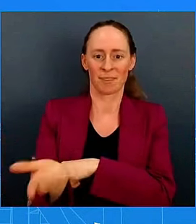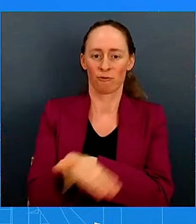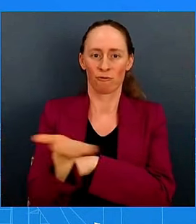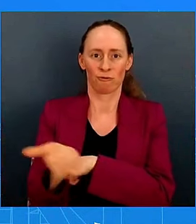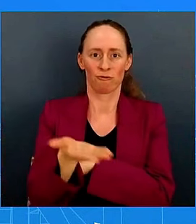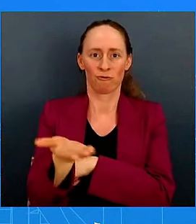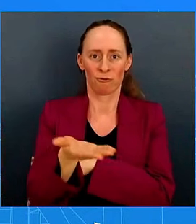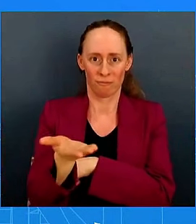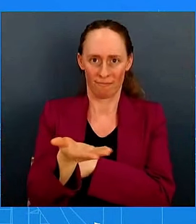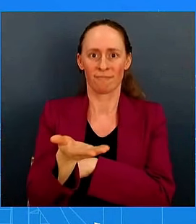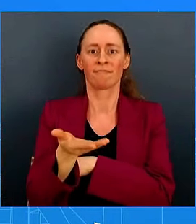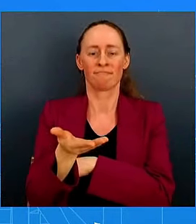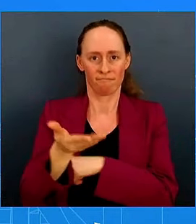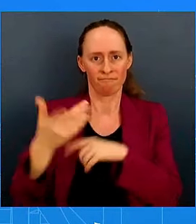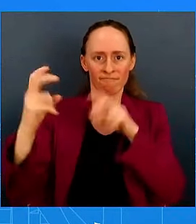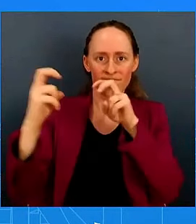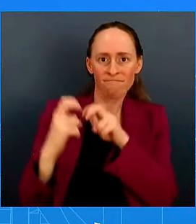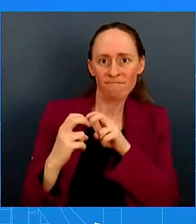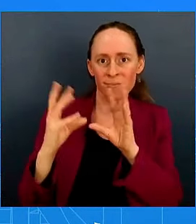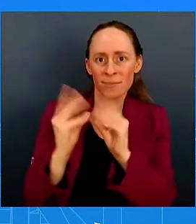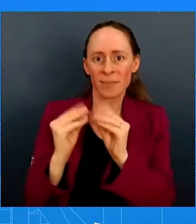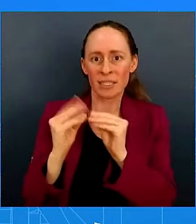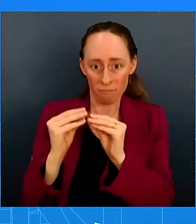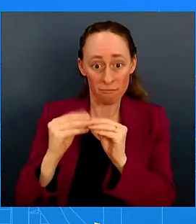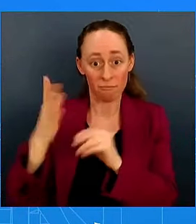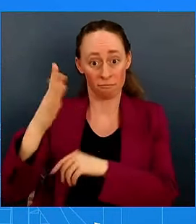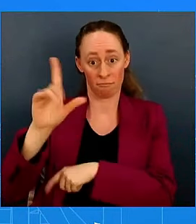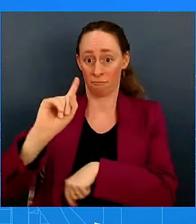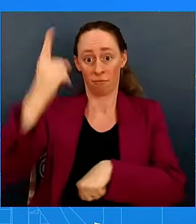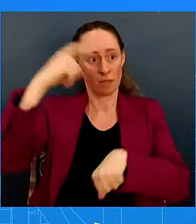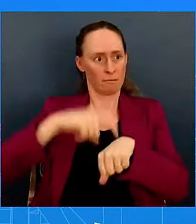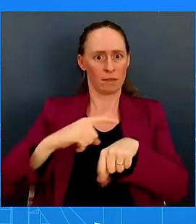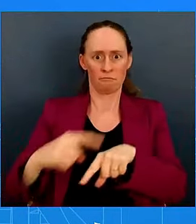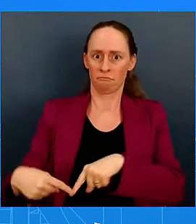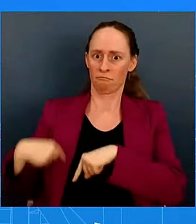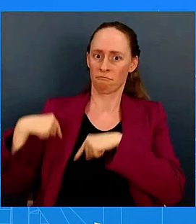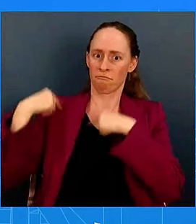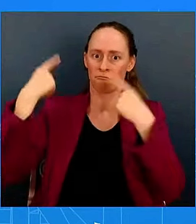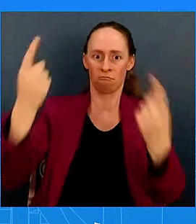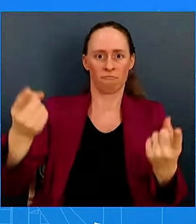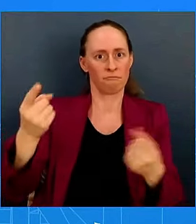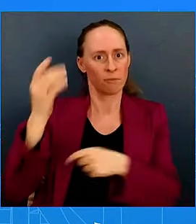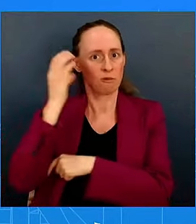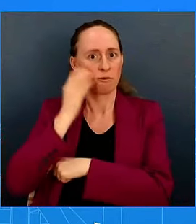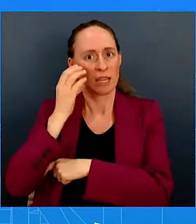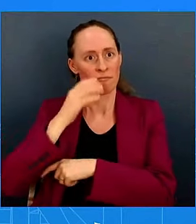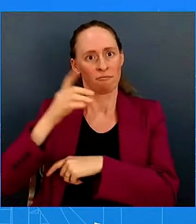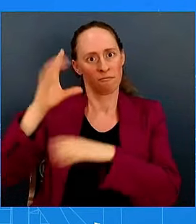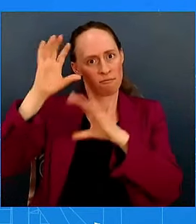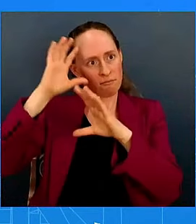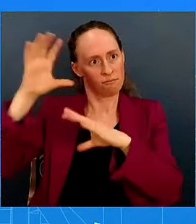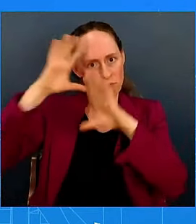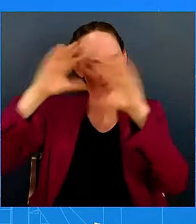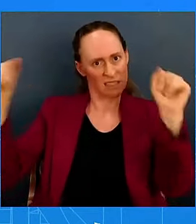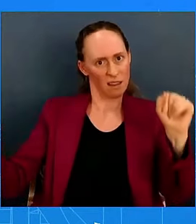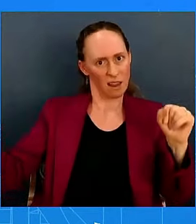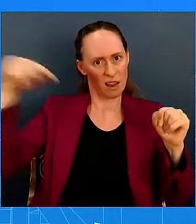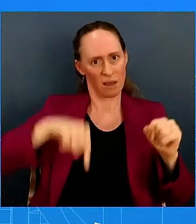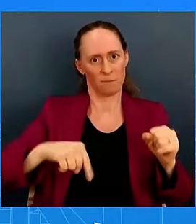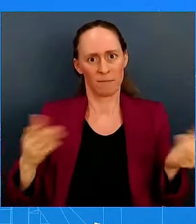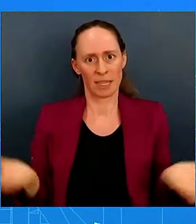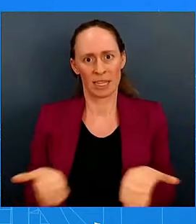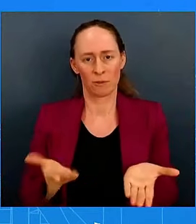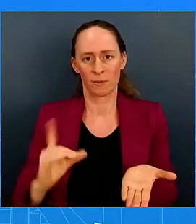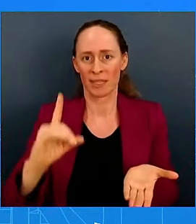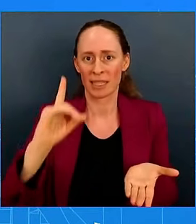This will be the first ever visit by a President of the UAE to Washington, so it's a historic one. The Vice President will also meet separately with